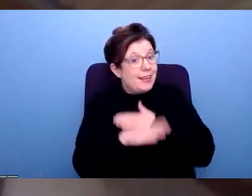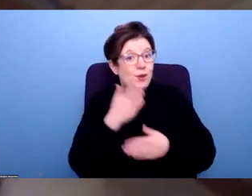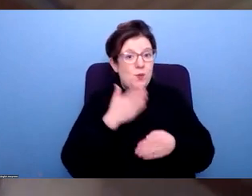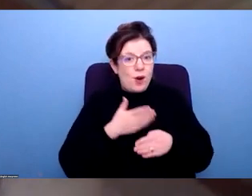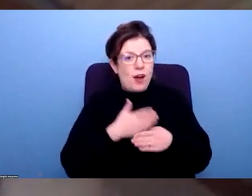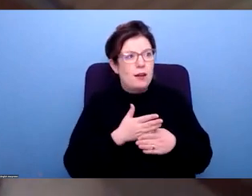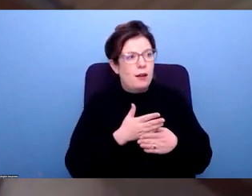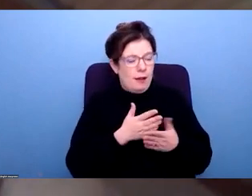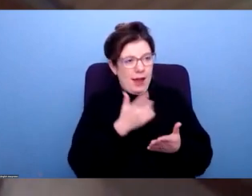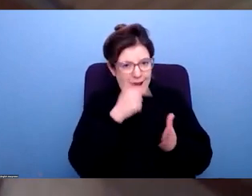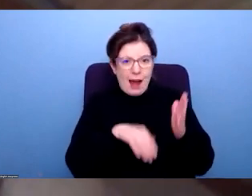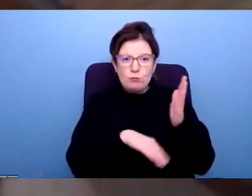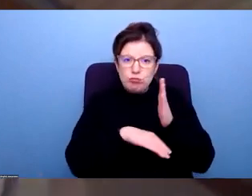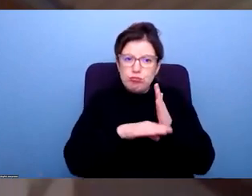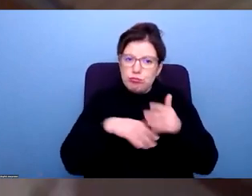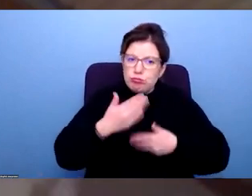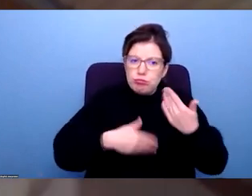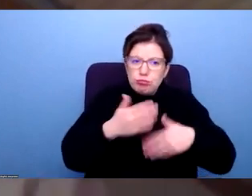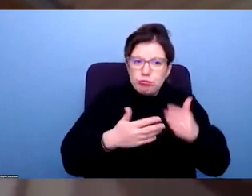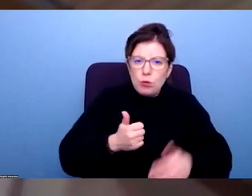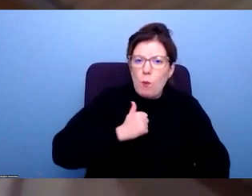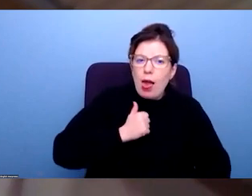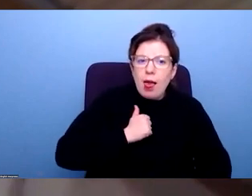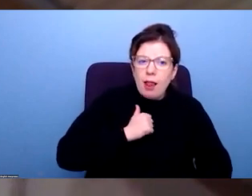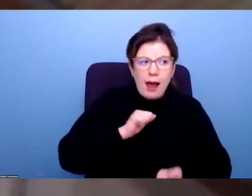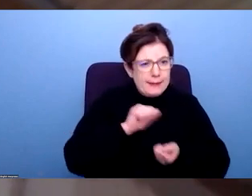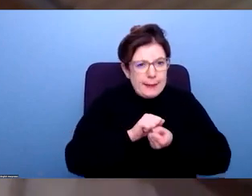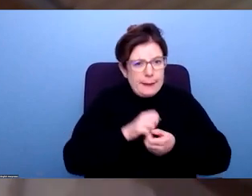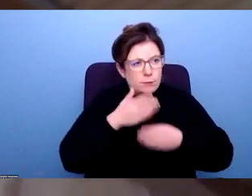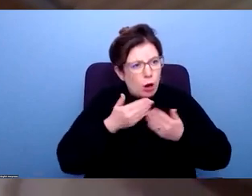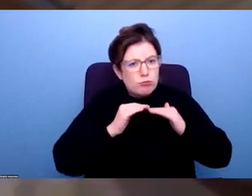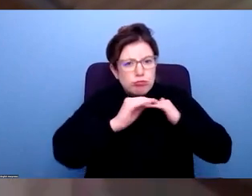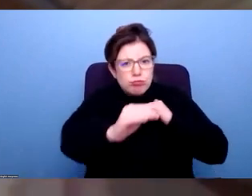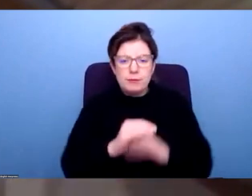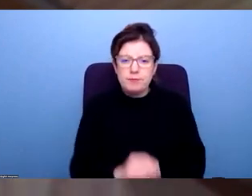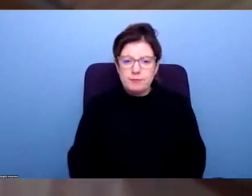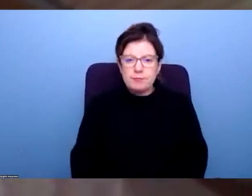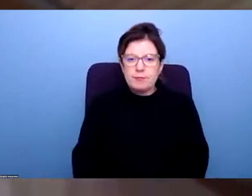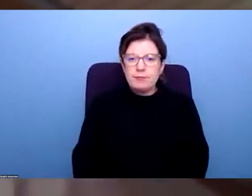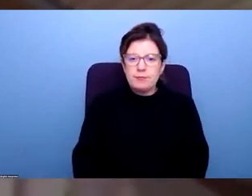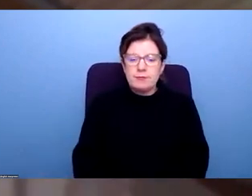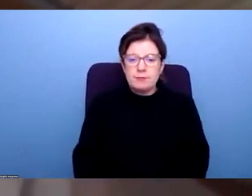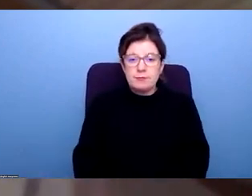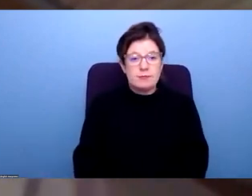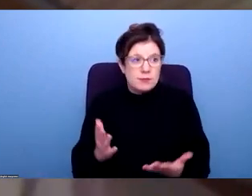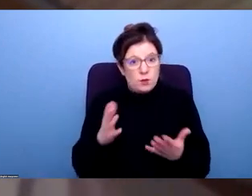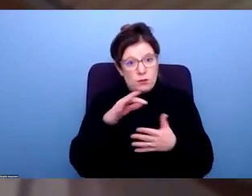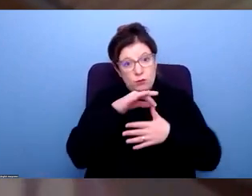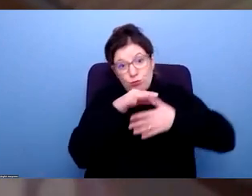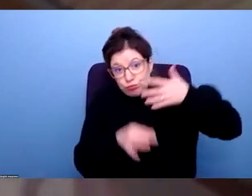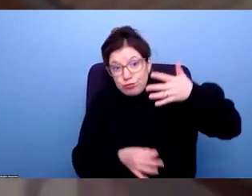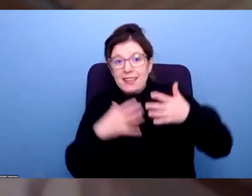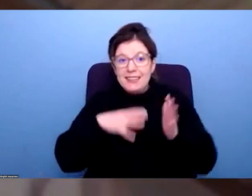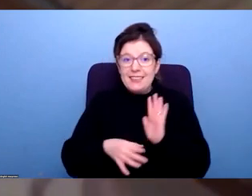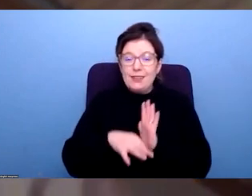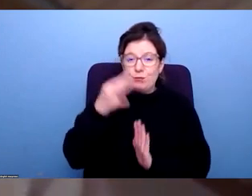succeed at work and to remain in work, too. So I think there's a lot there's a lot of areas that needs to focus on and do and do more on.